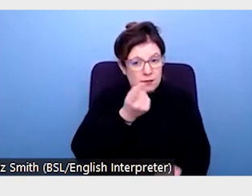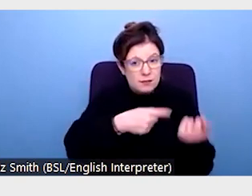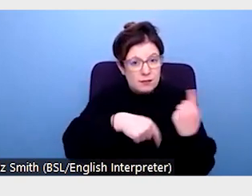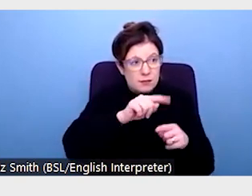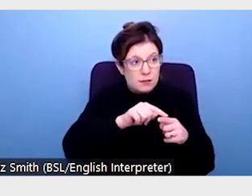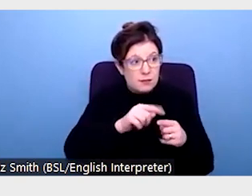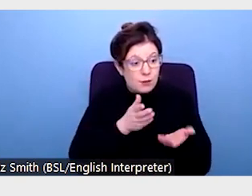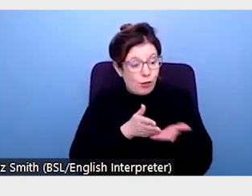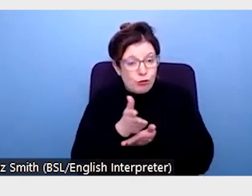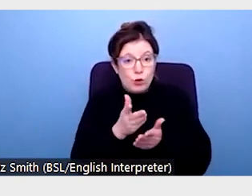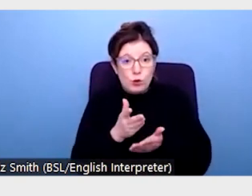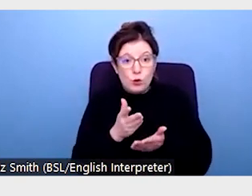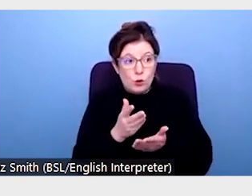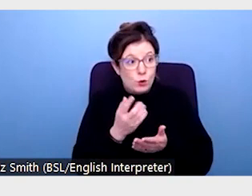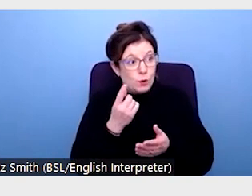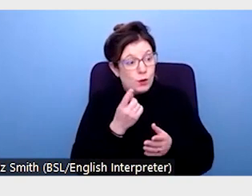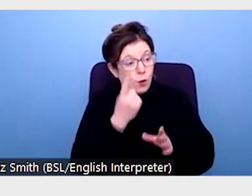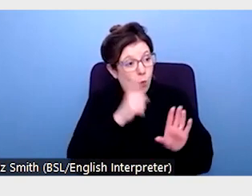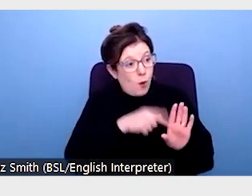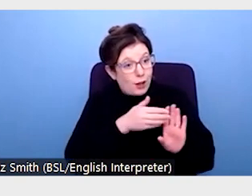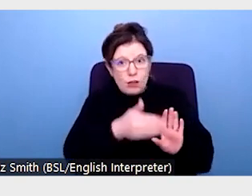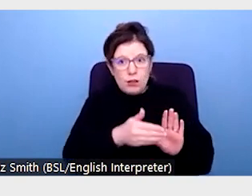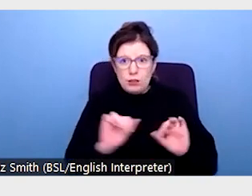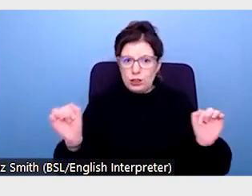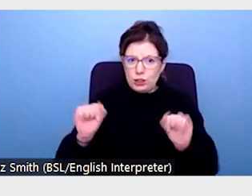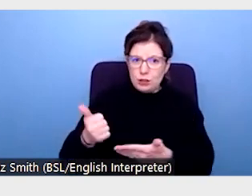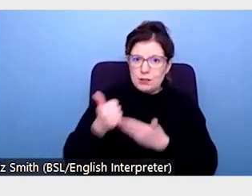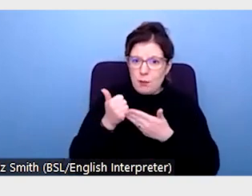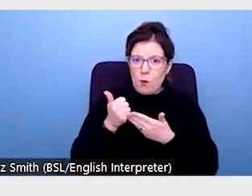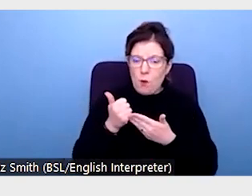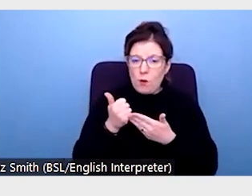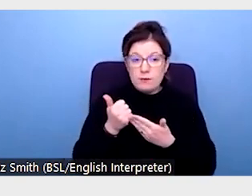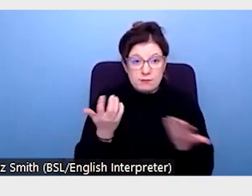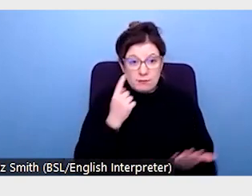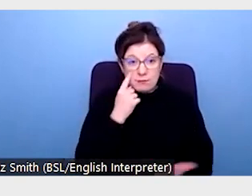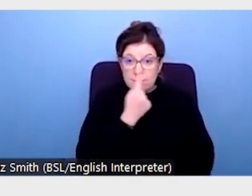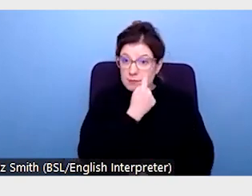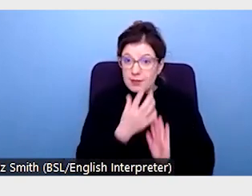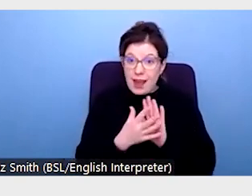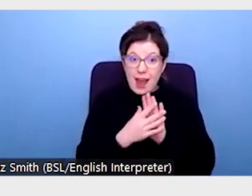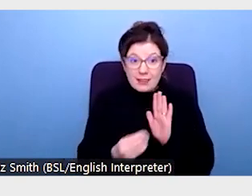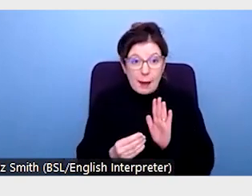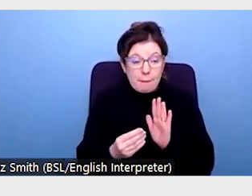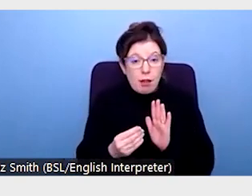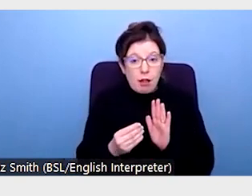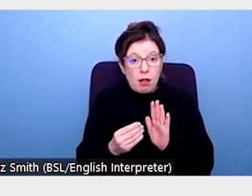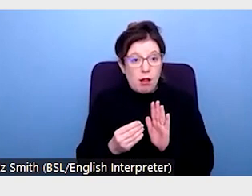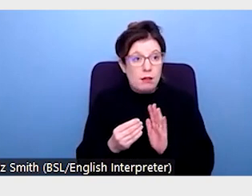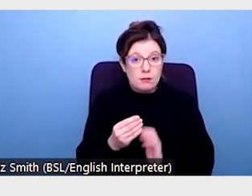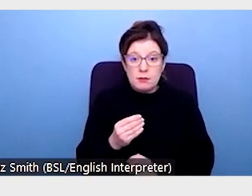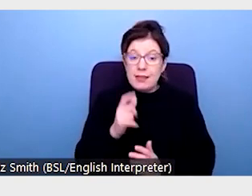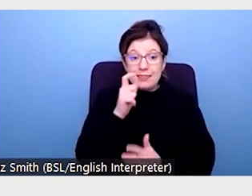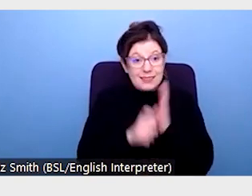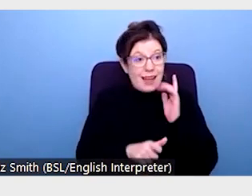support they needed a year into the pandemic. This provides a clear example and clear evidence of the fact that when